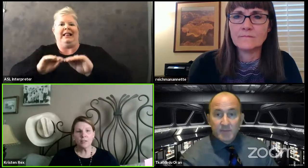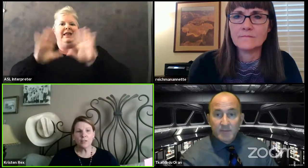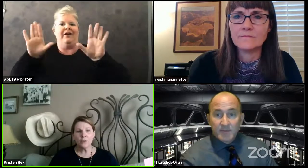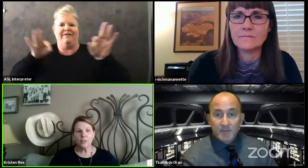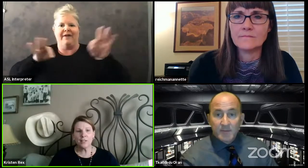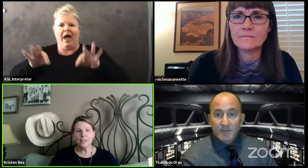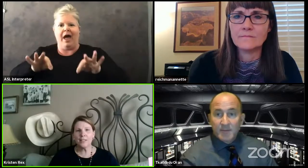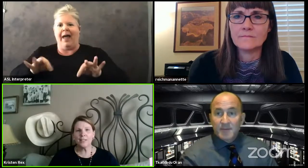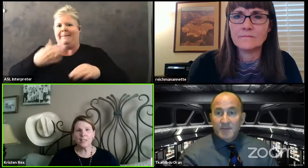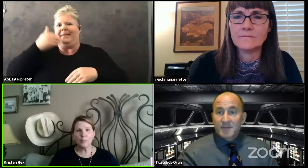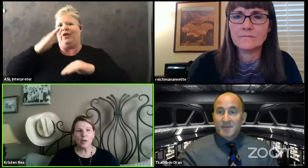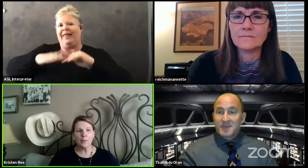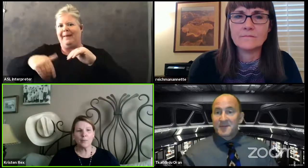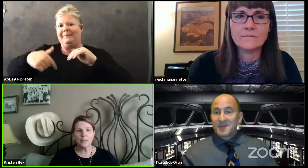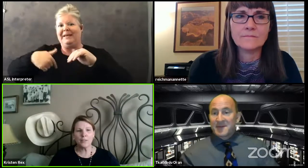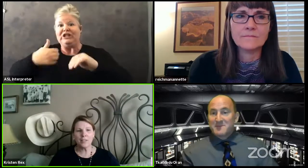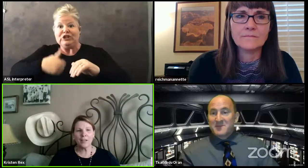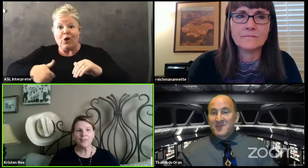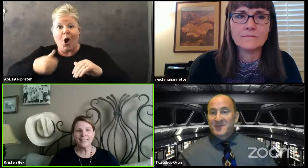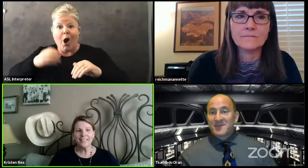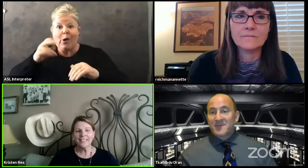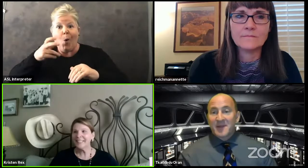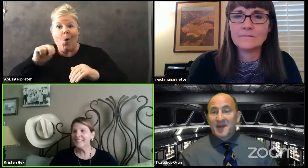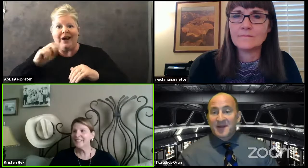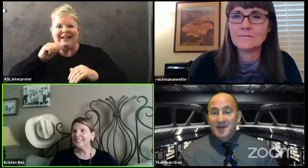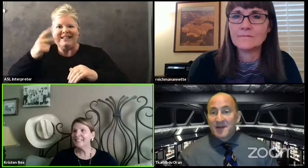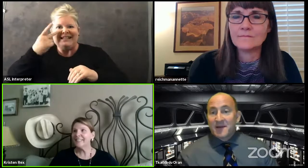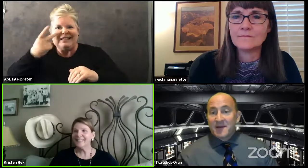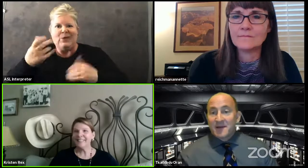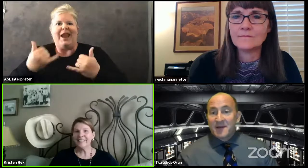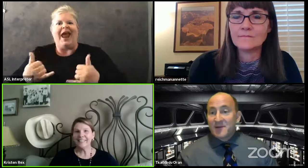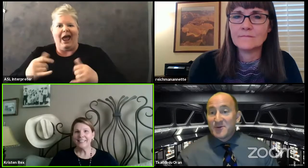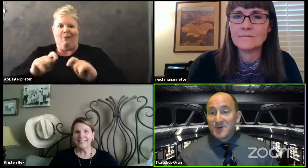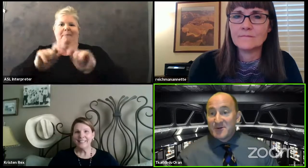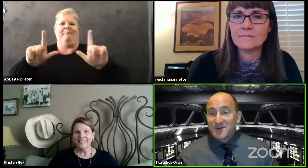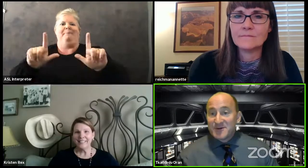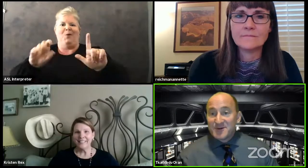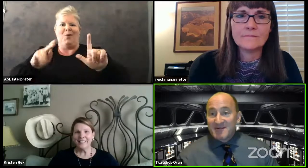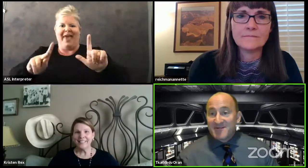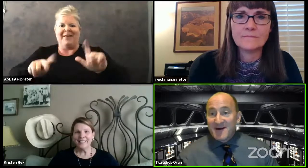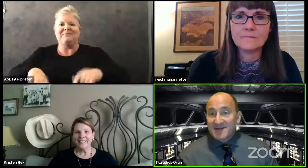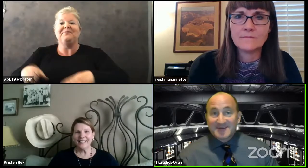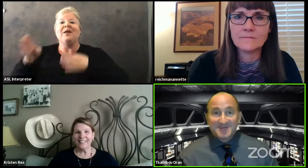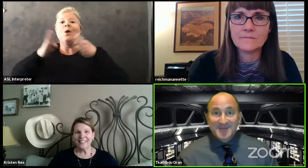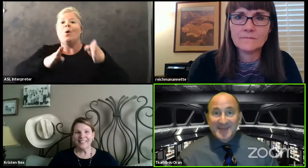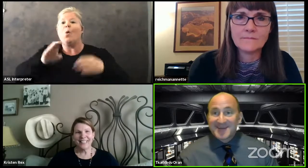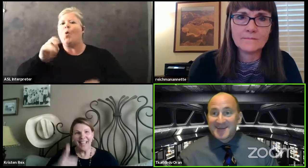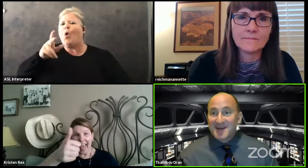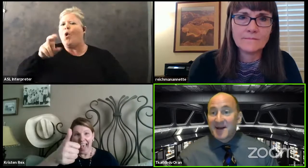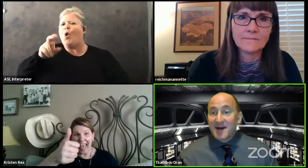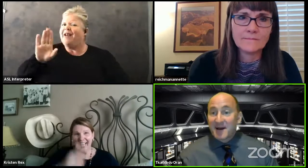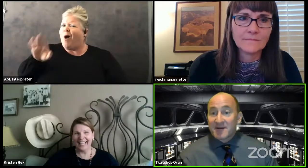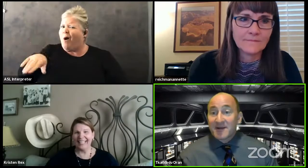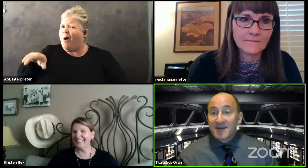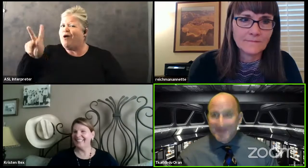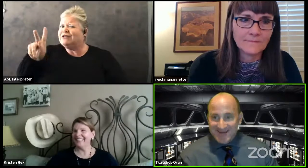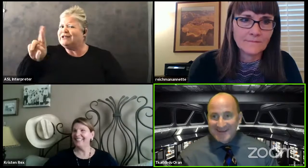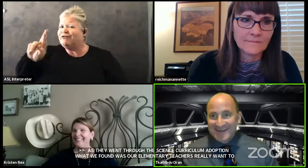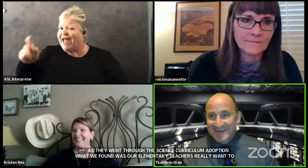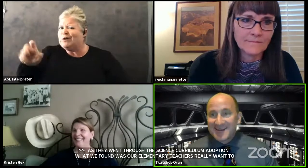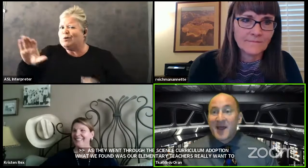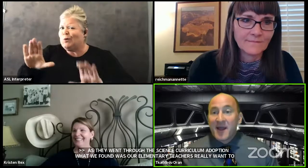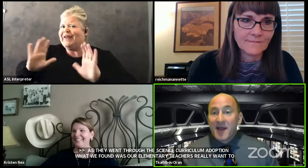sorry orin i didn't see you pop up till just now you were you were doing fine uh